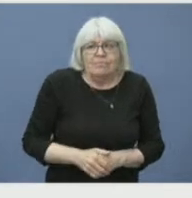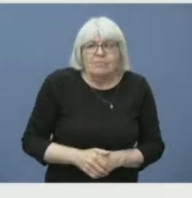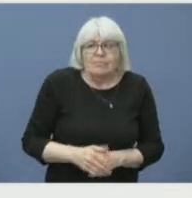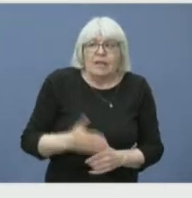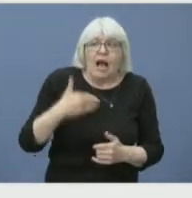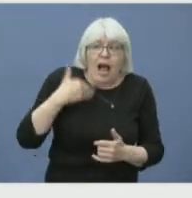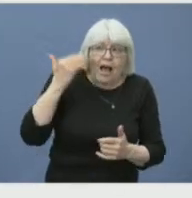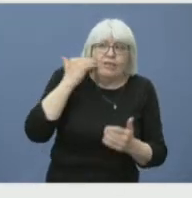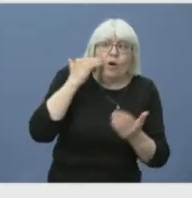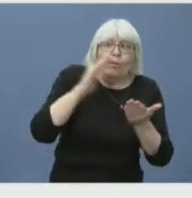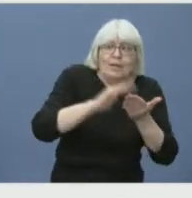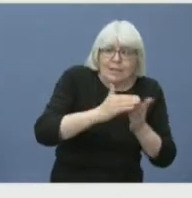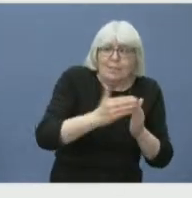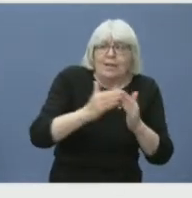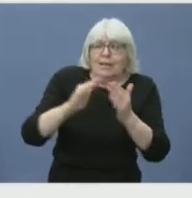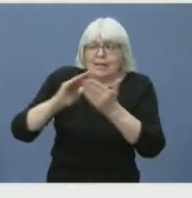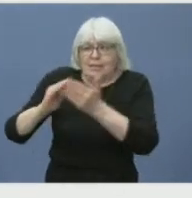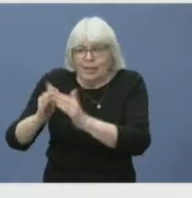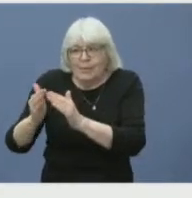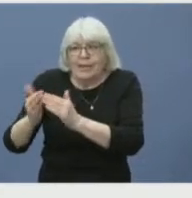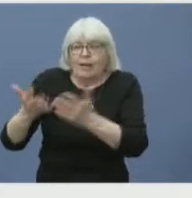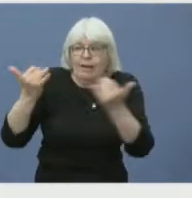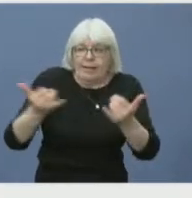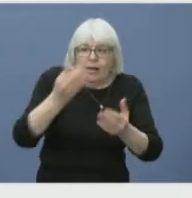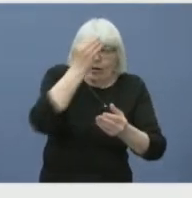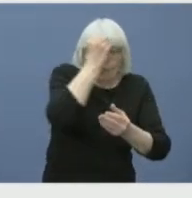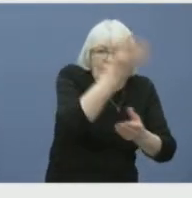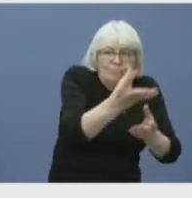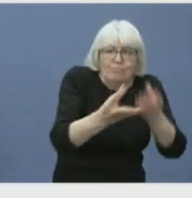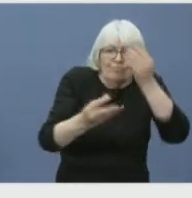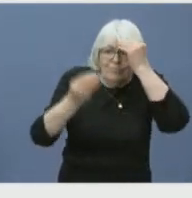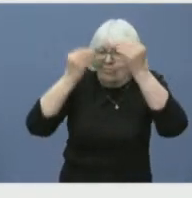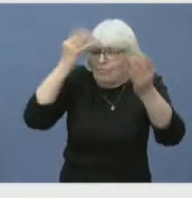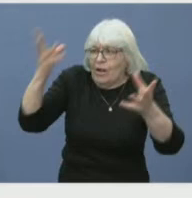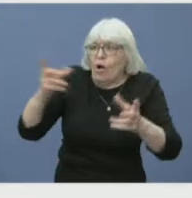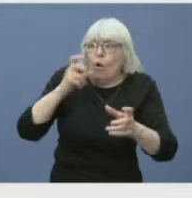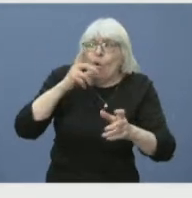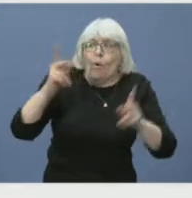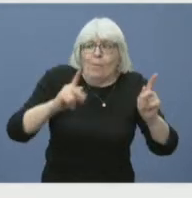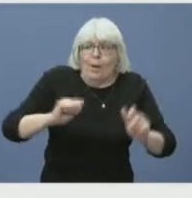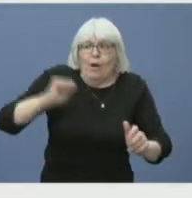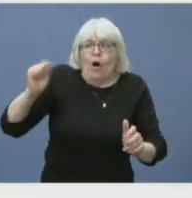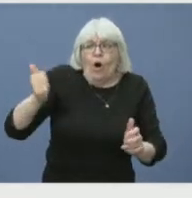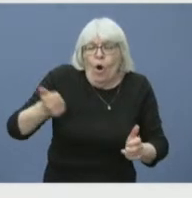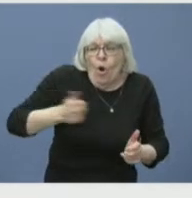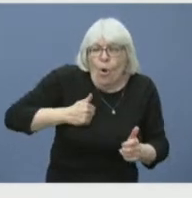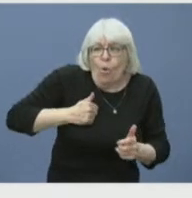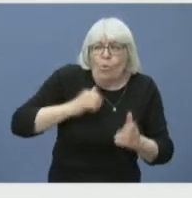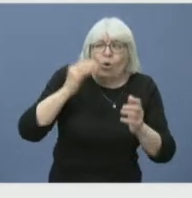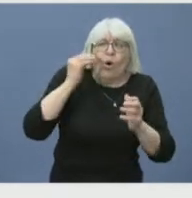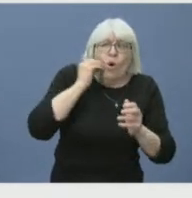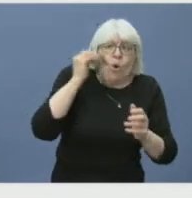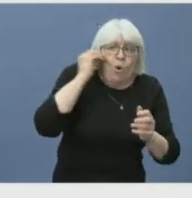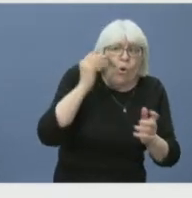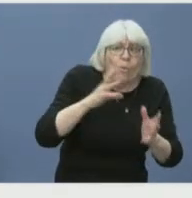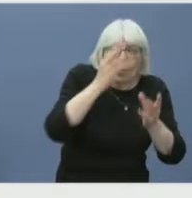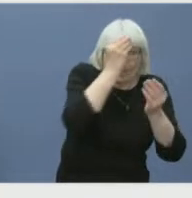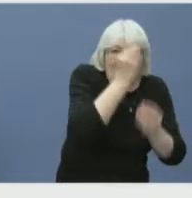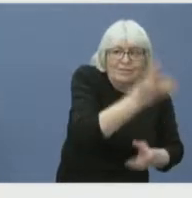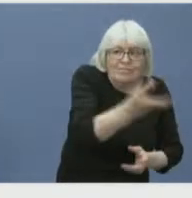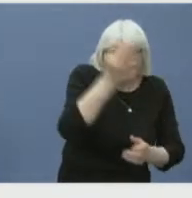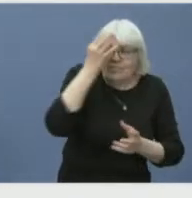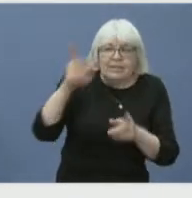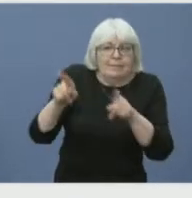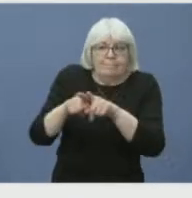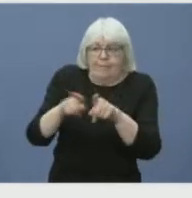information with property owners. And those conversations continue for people in Tantallon area as well. For some, I know